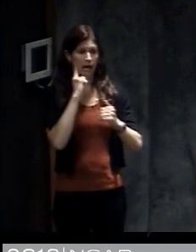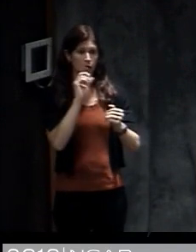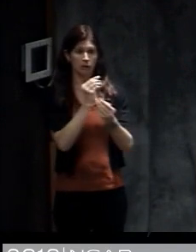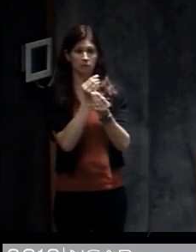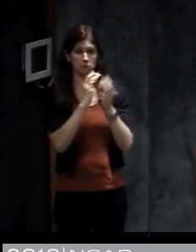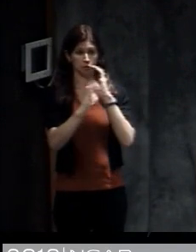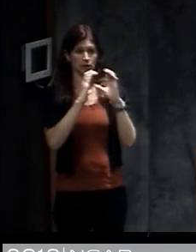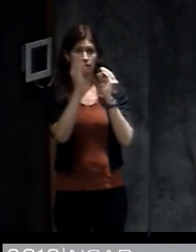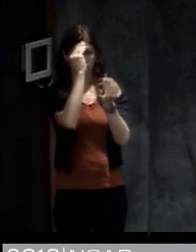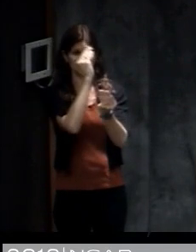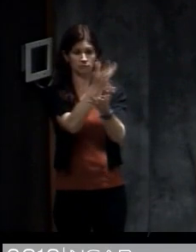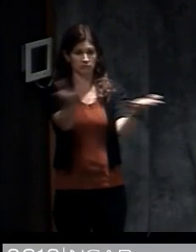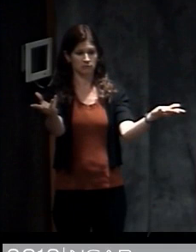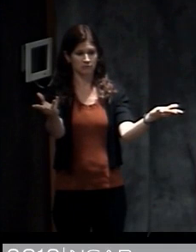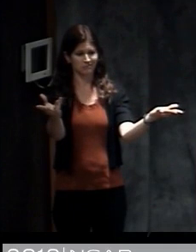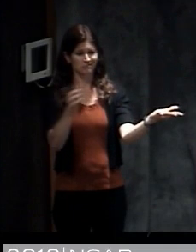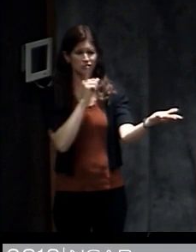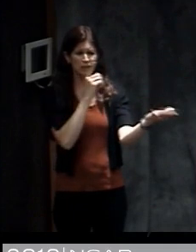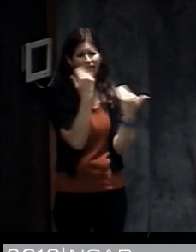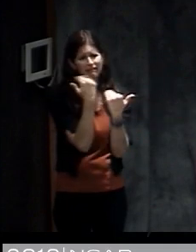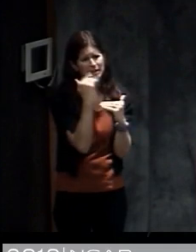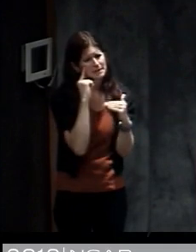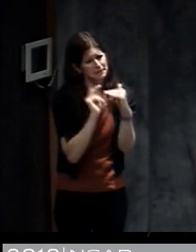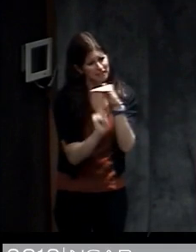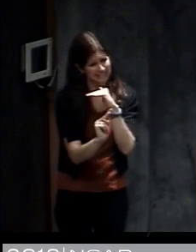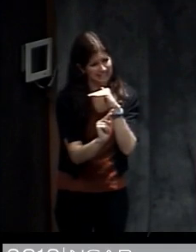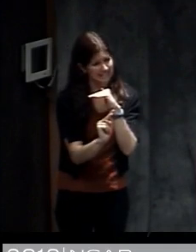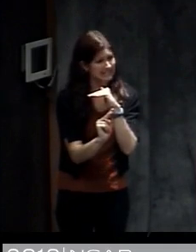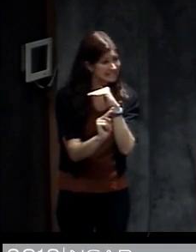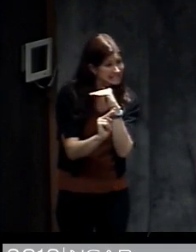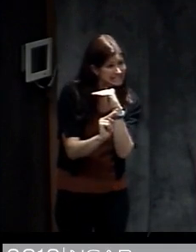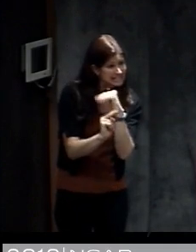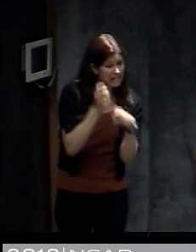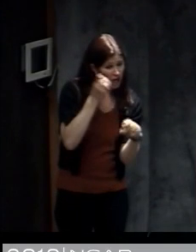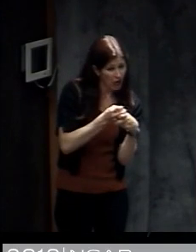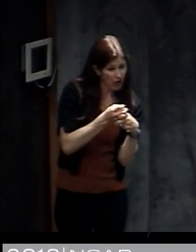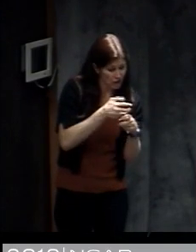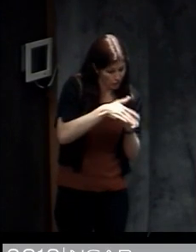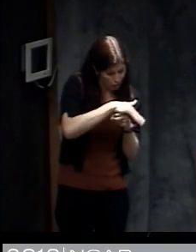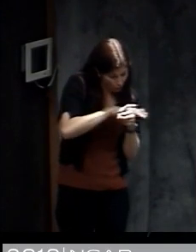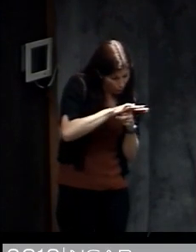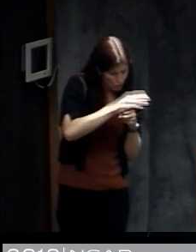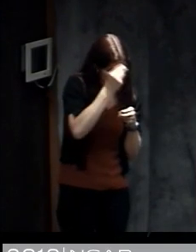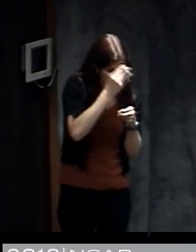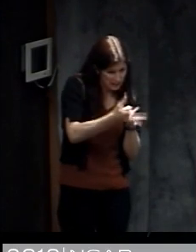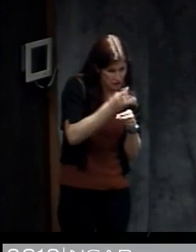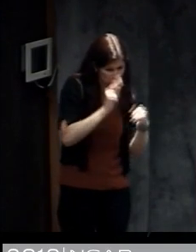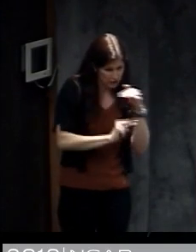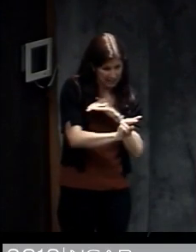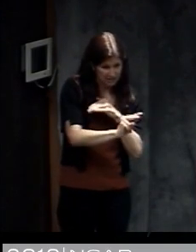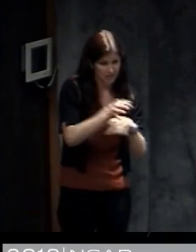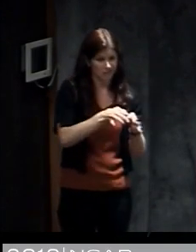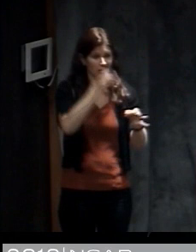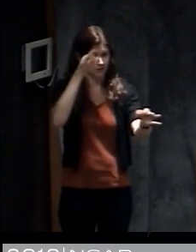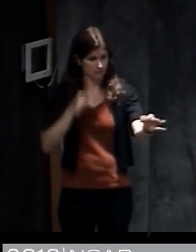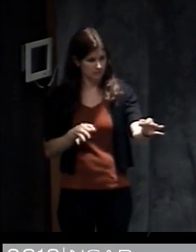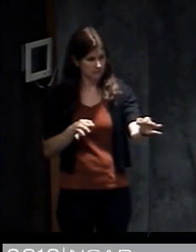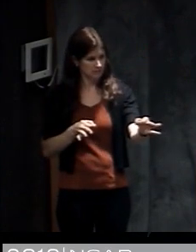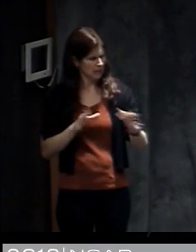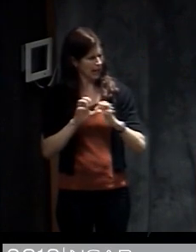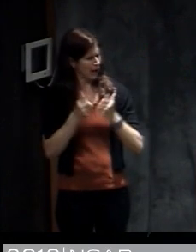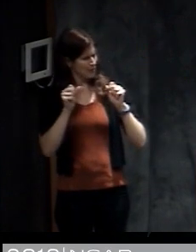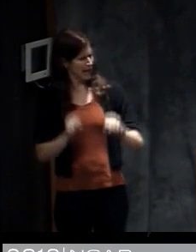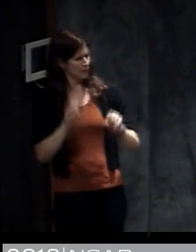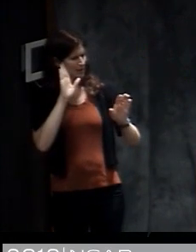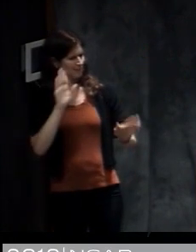communicate it given the limits of predictive scale? So it's difficult to predict locally specific information about these hazards far in advance. And so how can we provide this